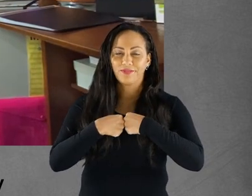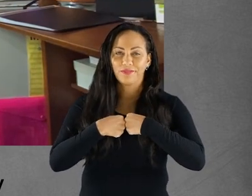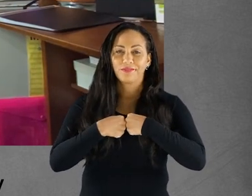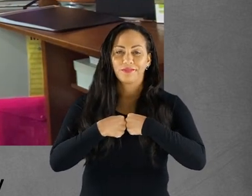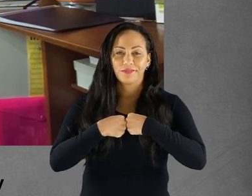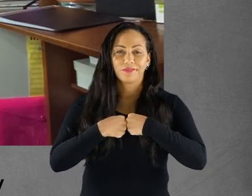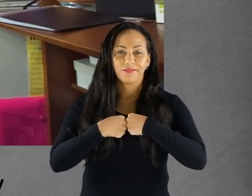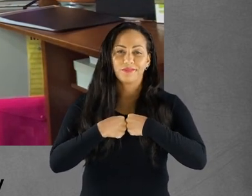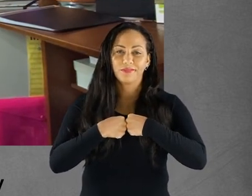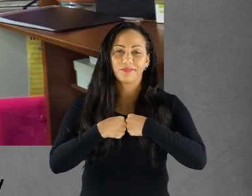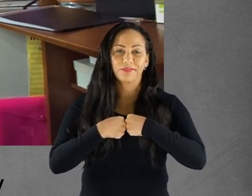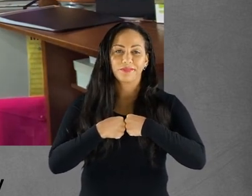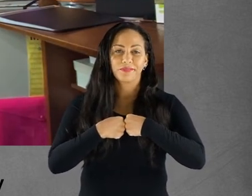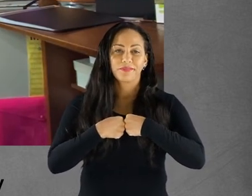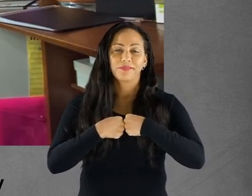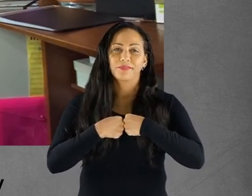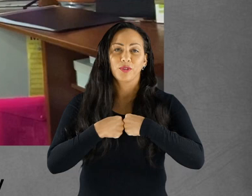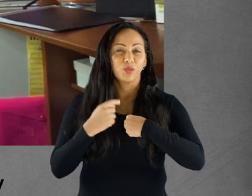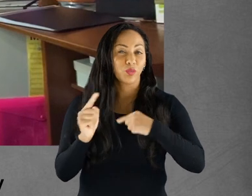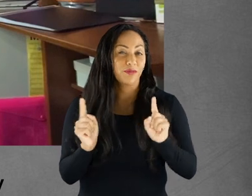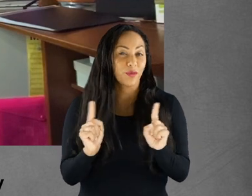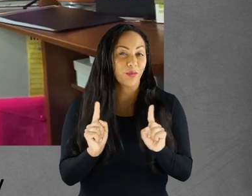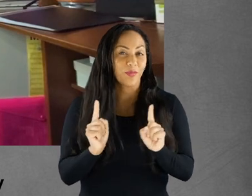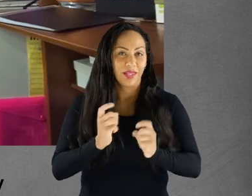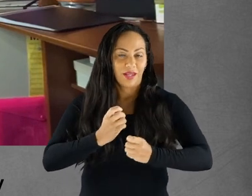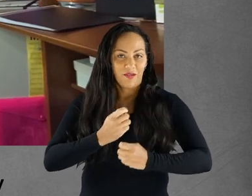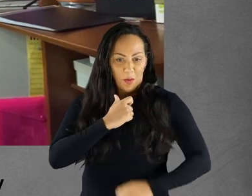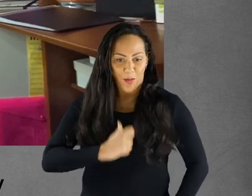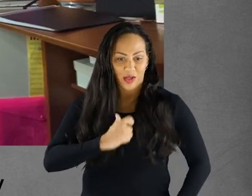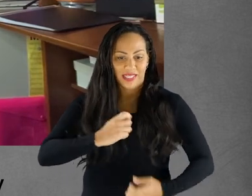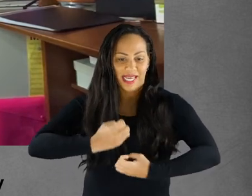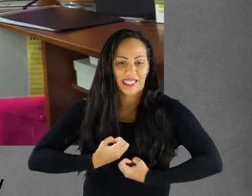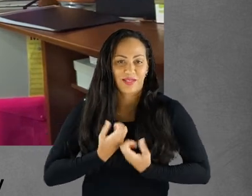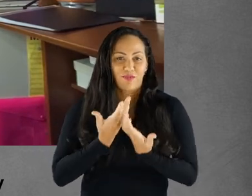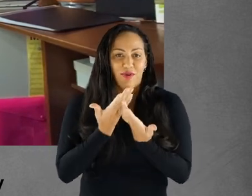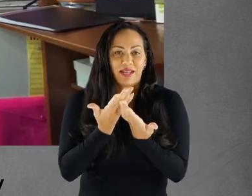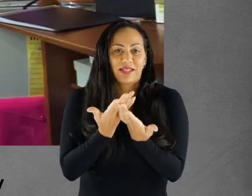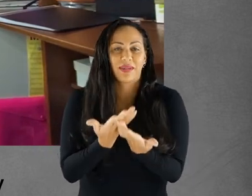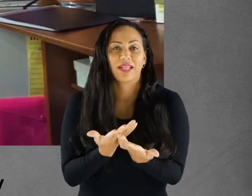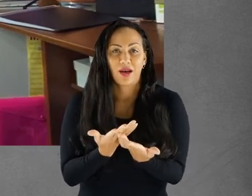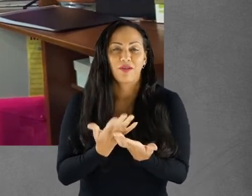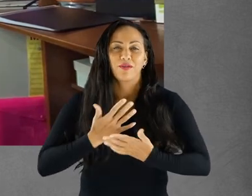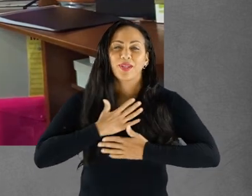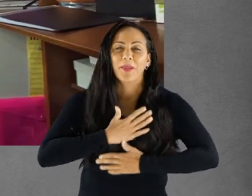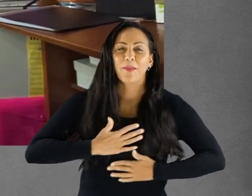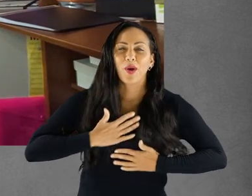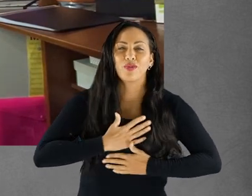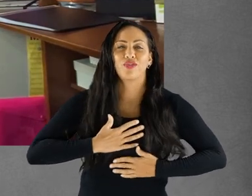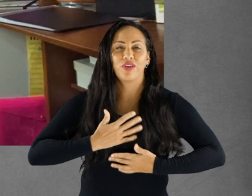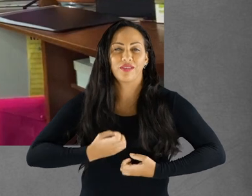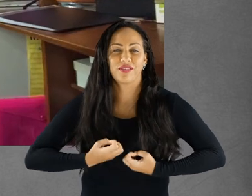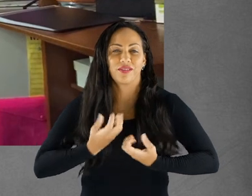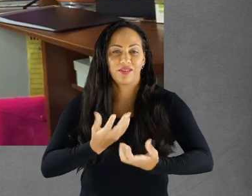for expressing myself personally, emotionally and getting